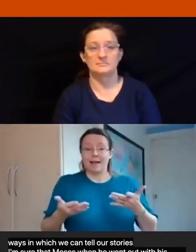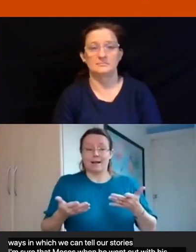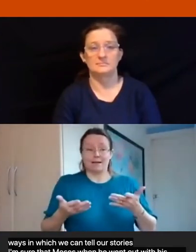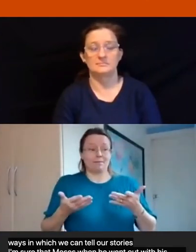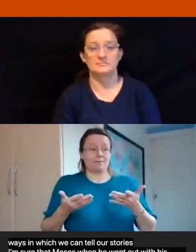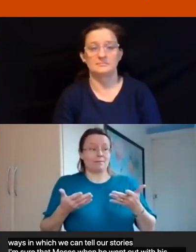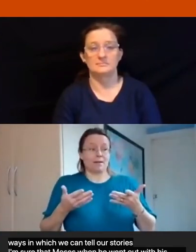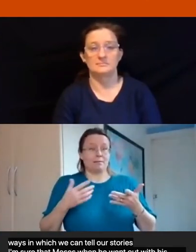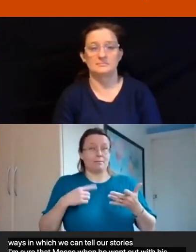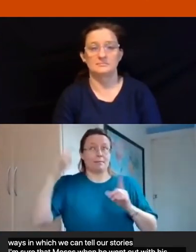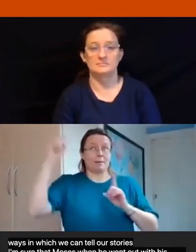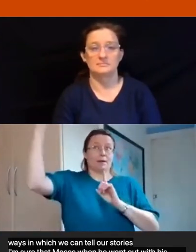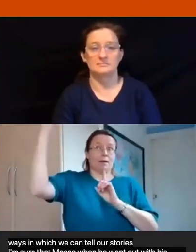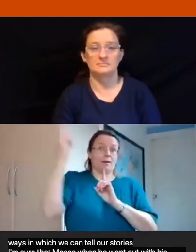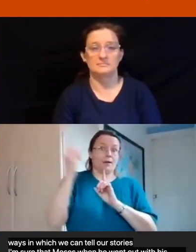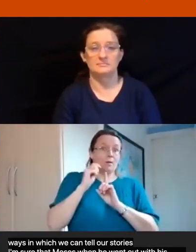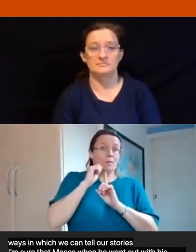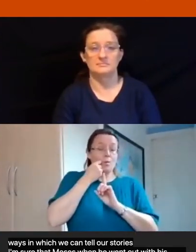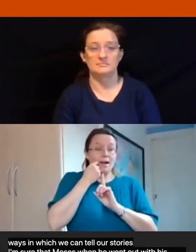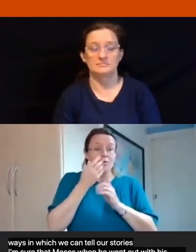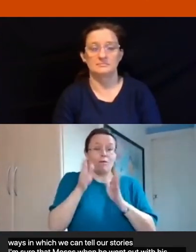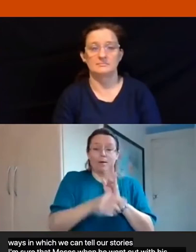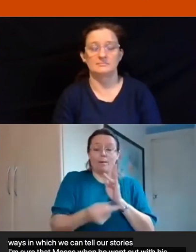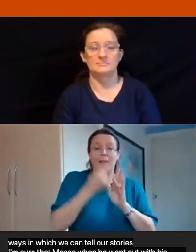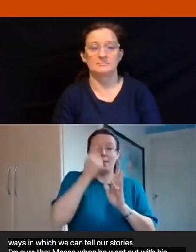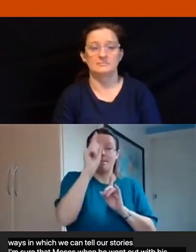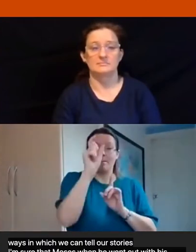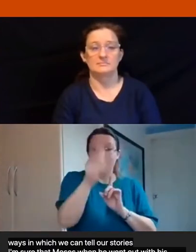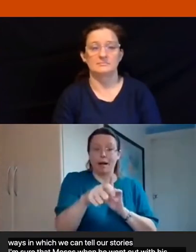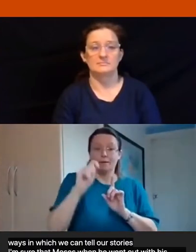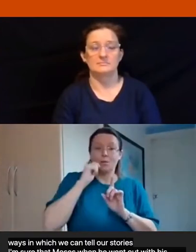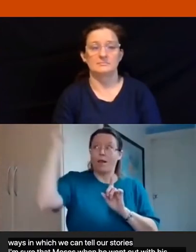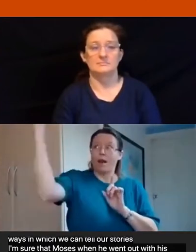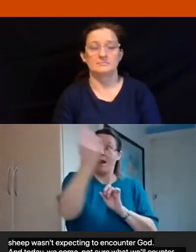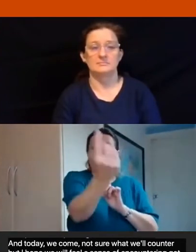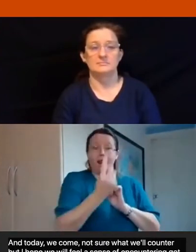sense of encountering god in one another and god within ourselves